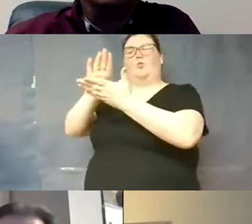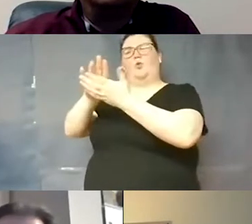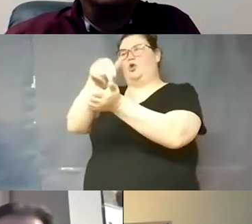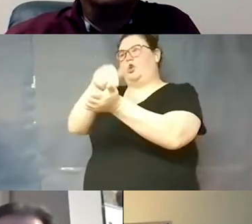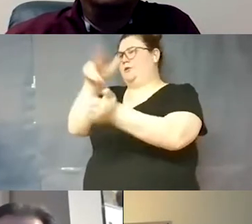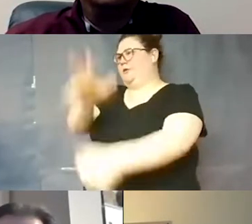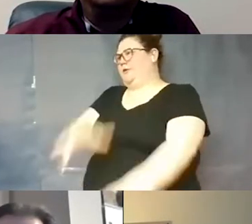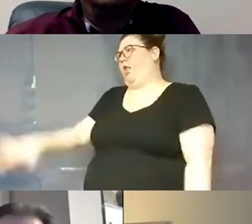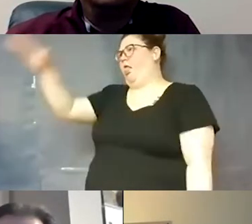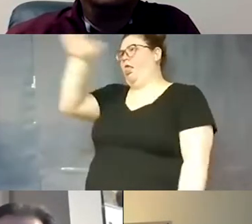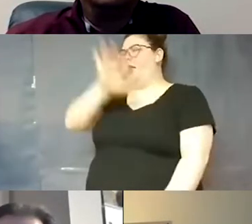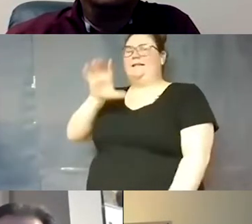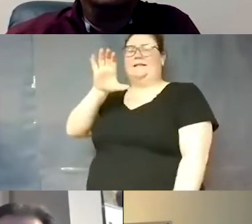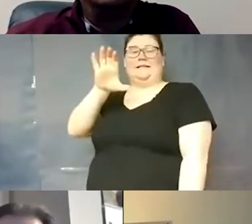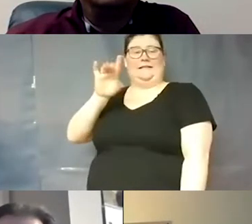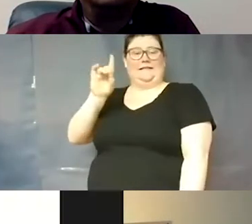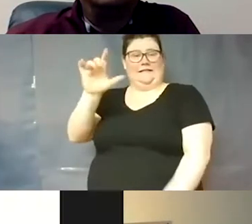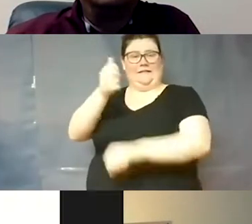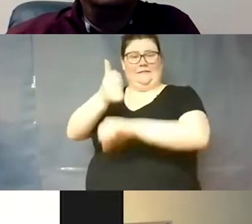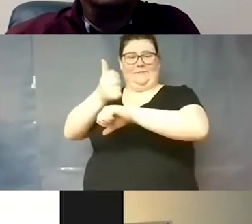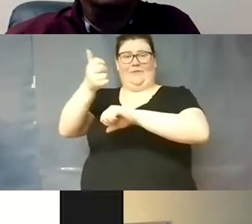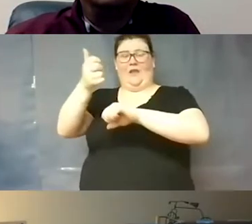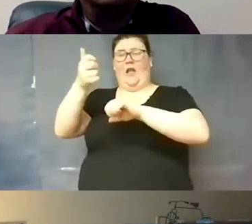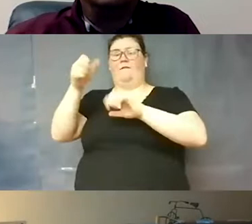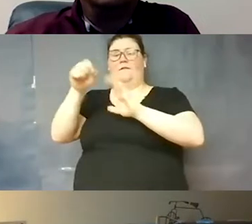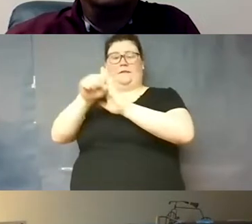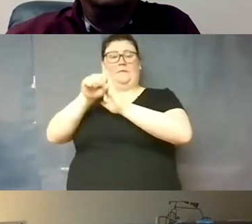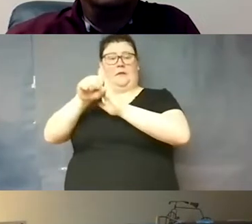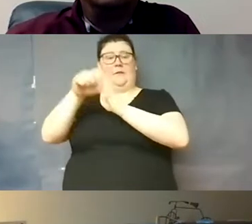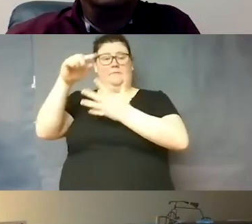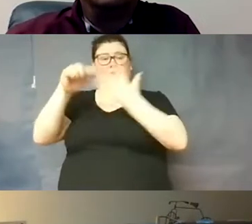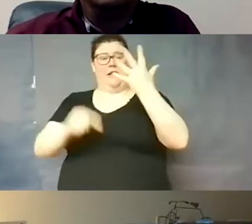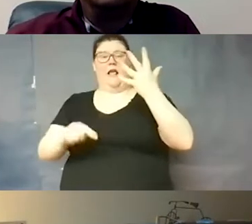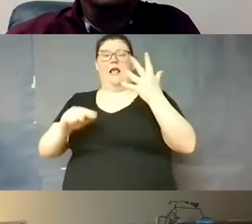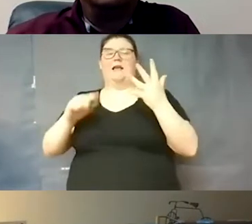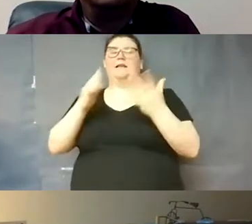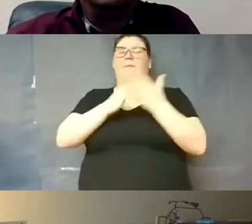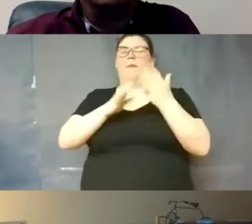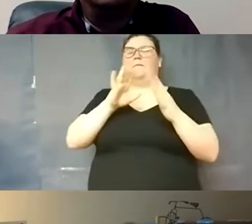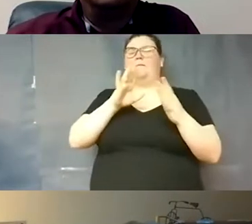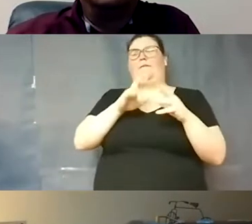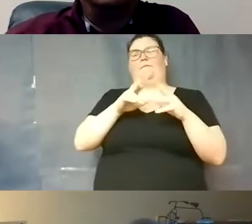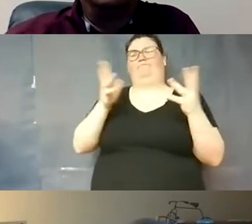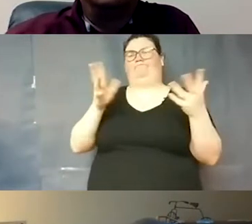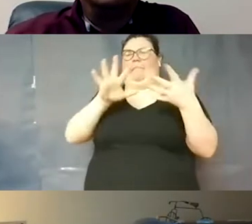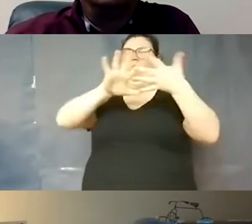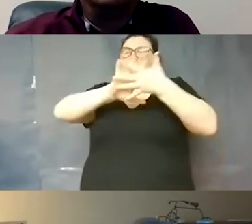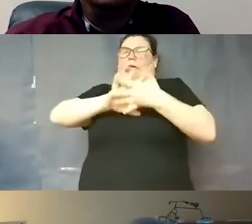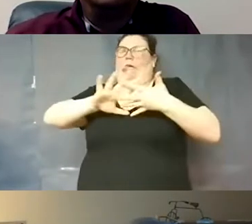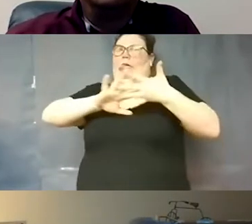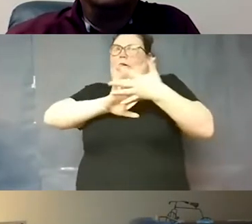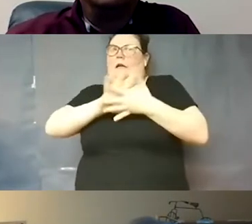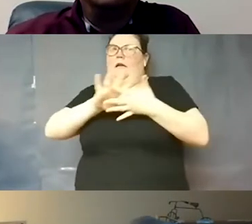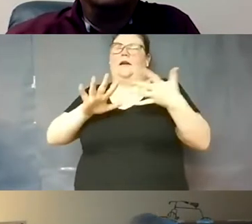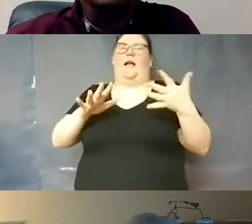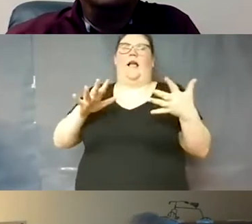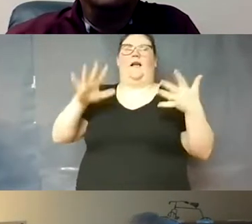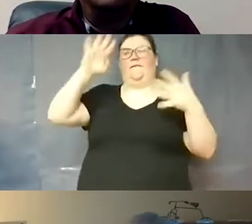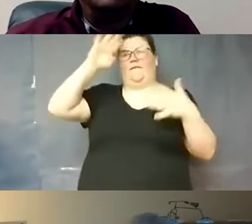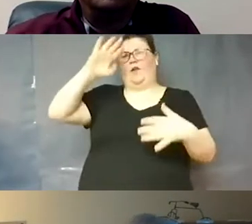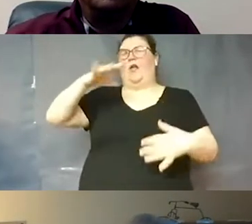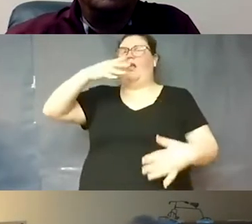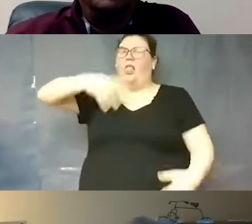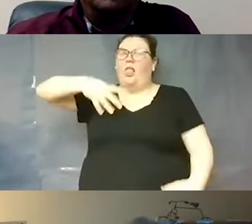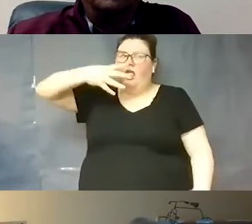see the cdc has outlined a list of coveted symptoms and a lot of them are very vague so in addition to fever you know runny nose sore